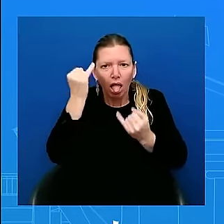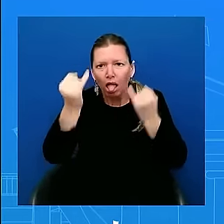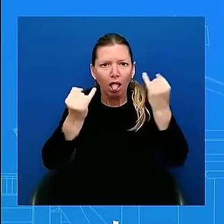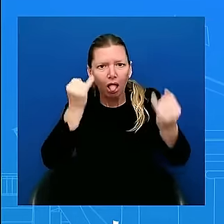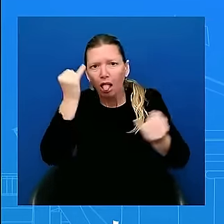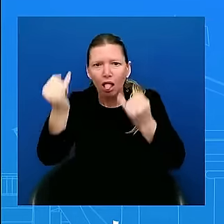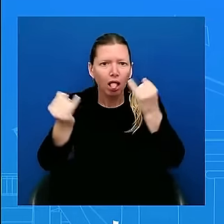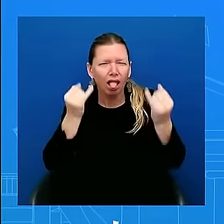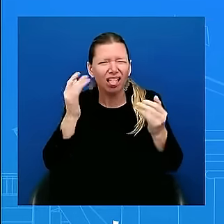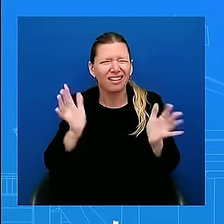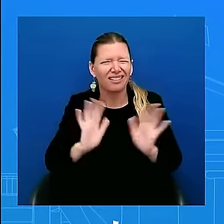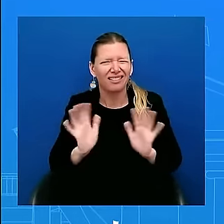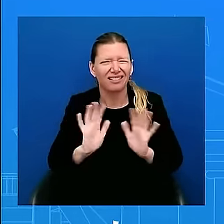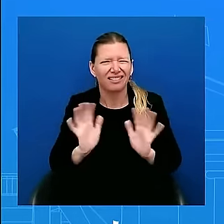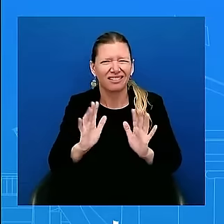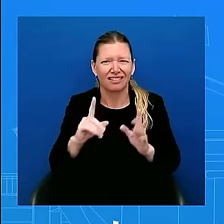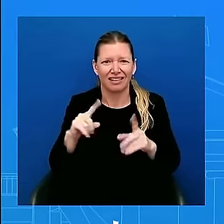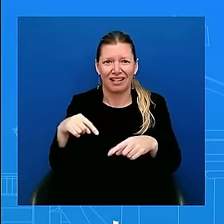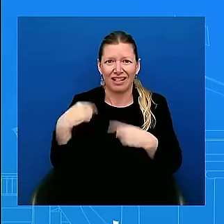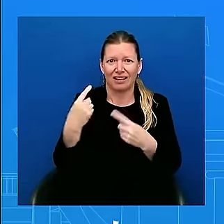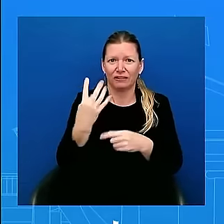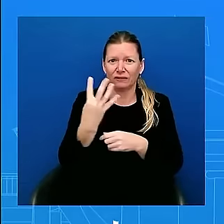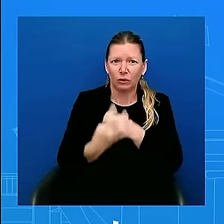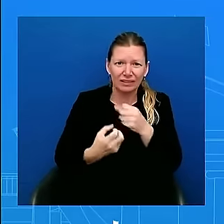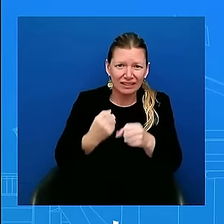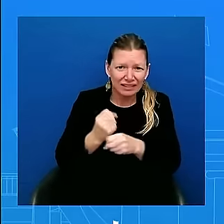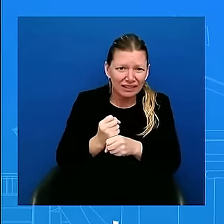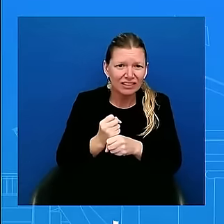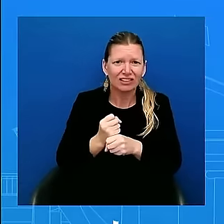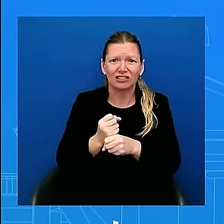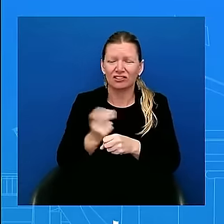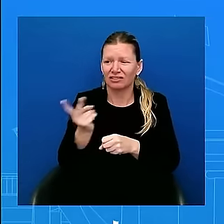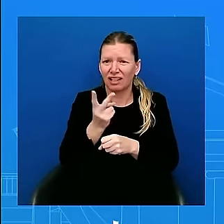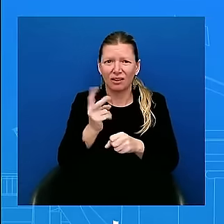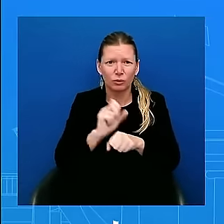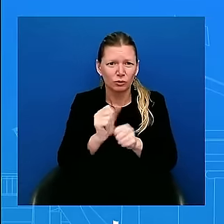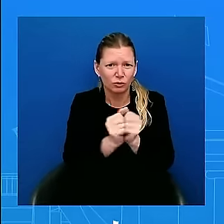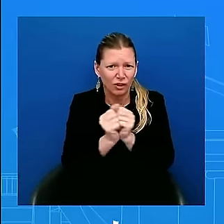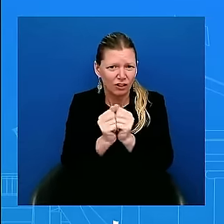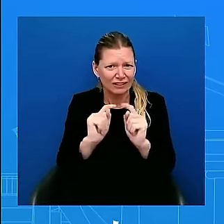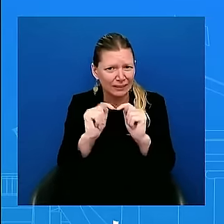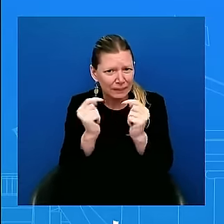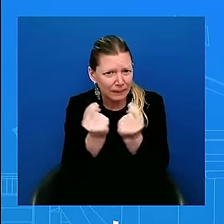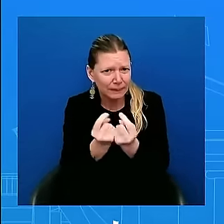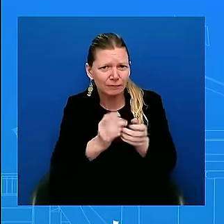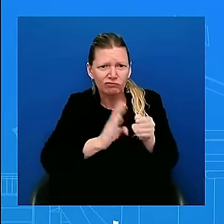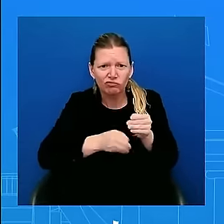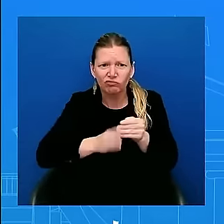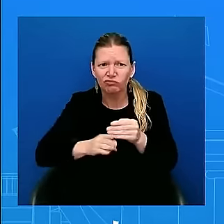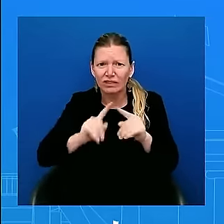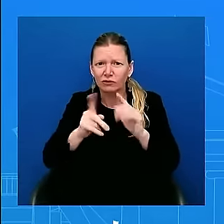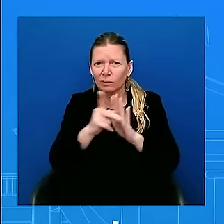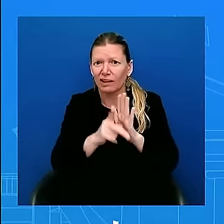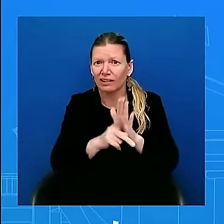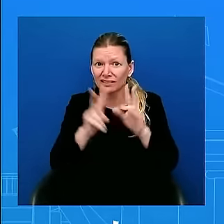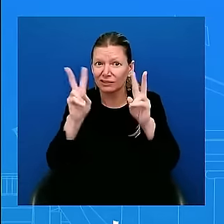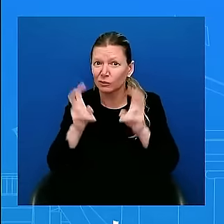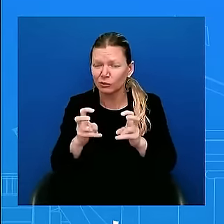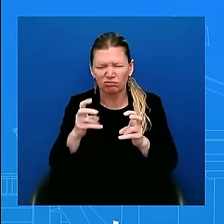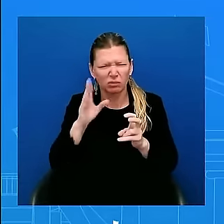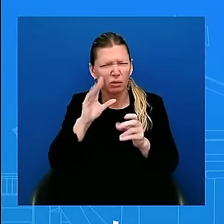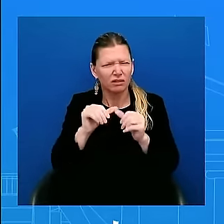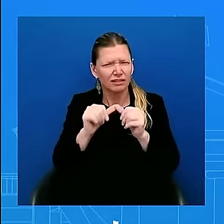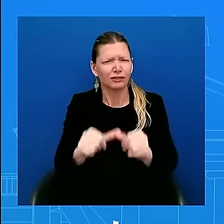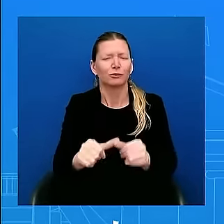years on getting things done on the different policy issues uh and I suspect that will continue um you've